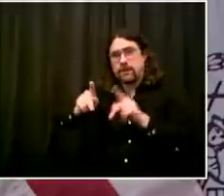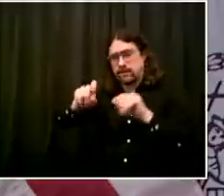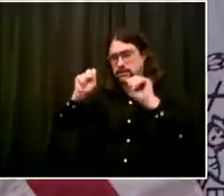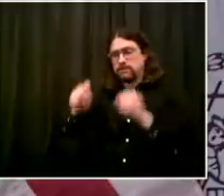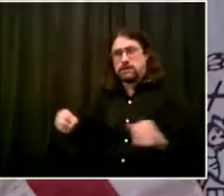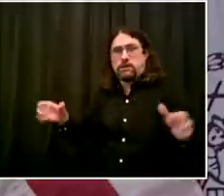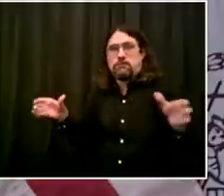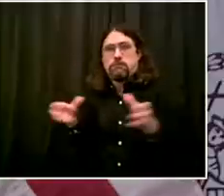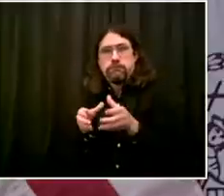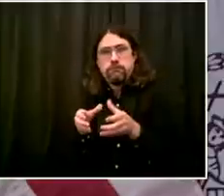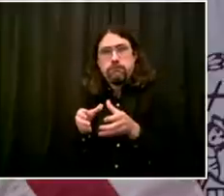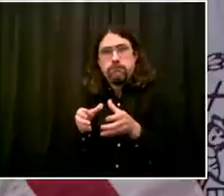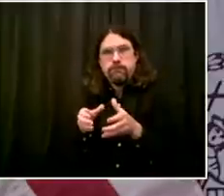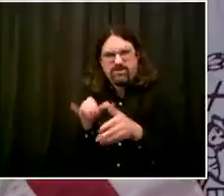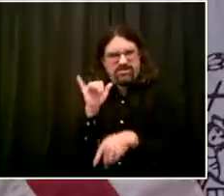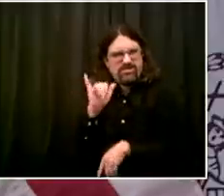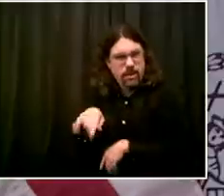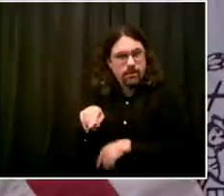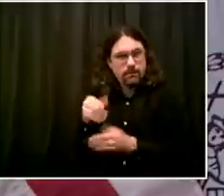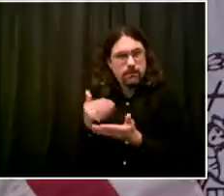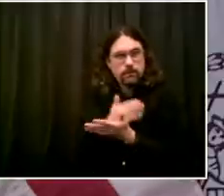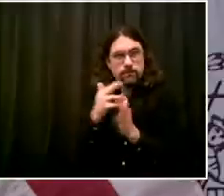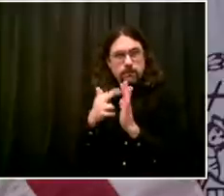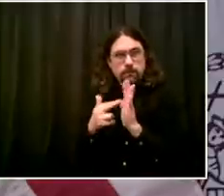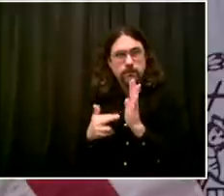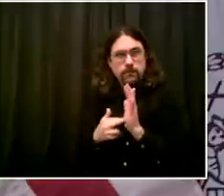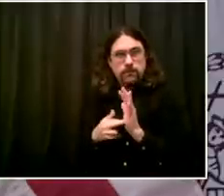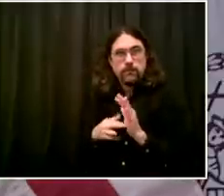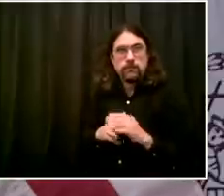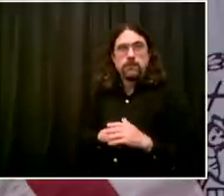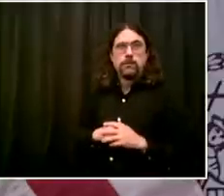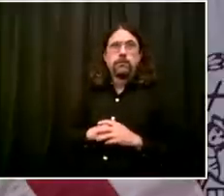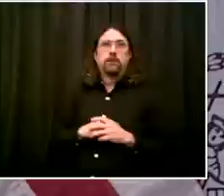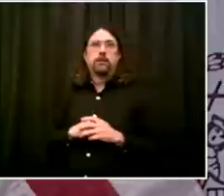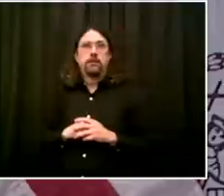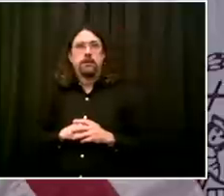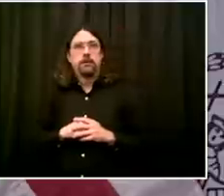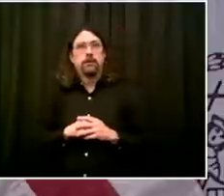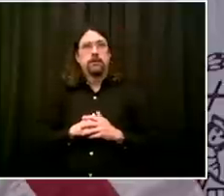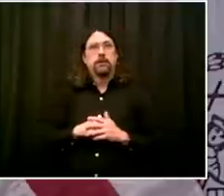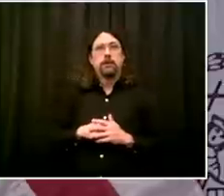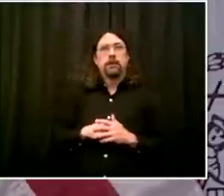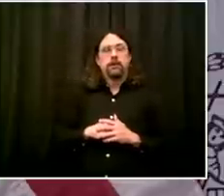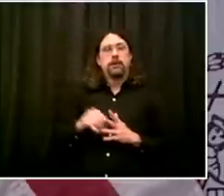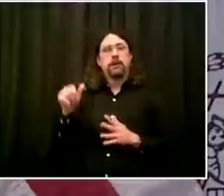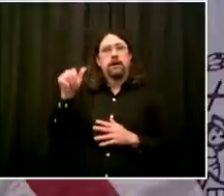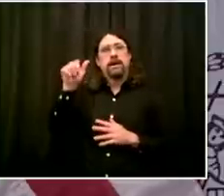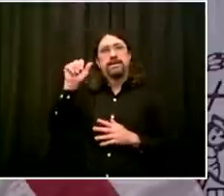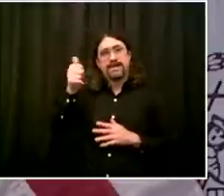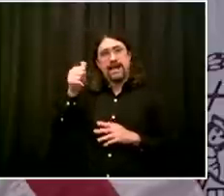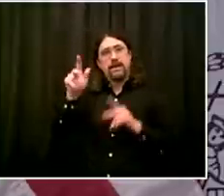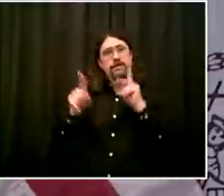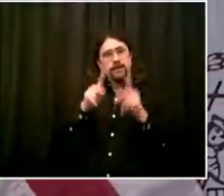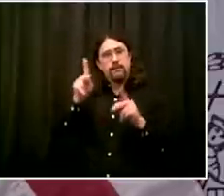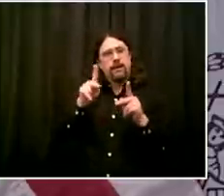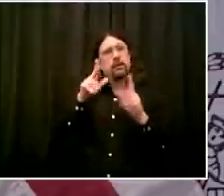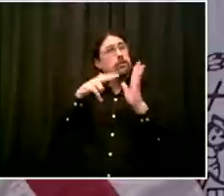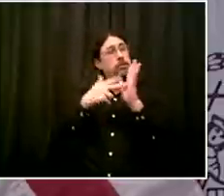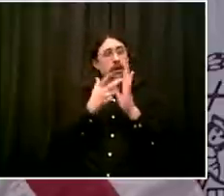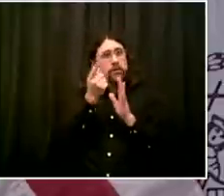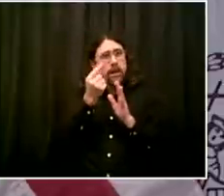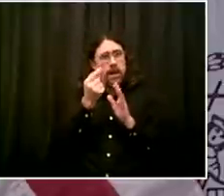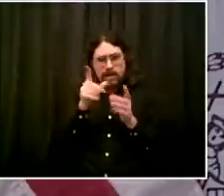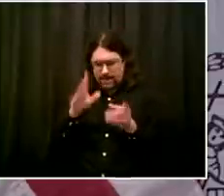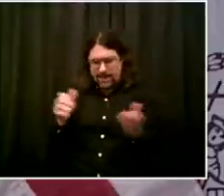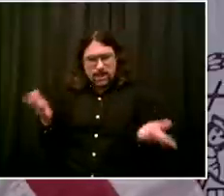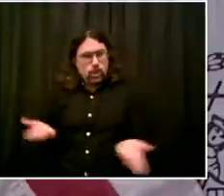And it's tough. I want to say, I'm not saying this with a lack of understanding that for all of us, this has been a strange adjustment,